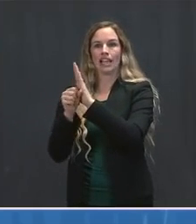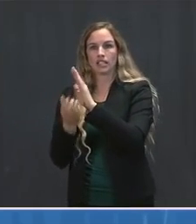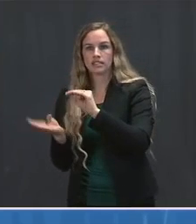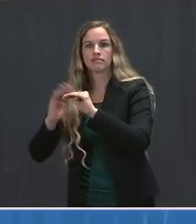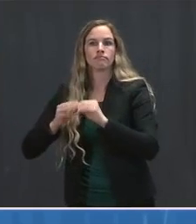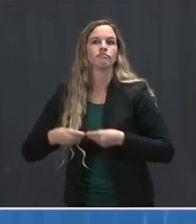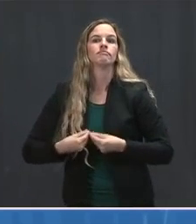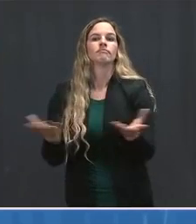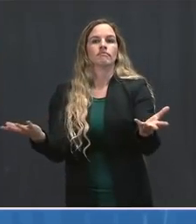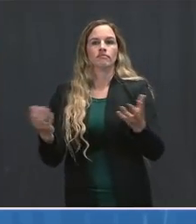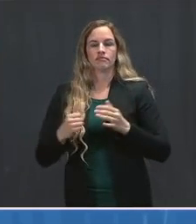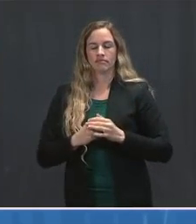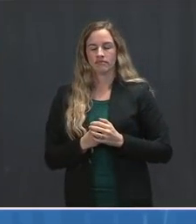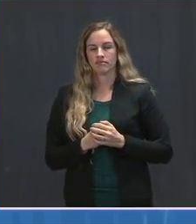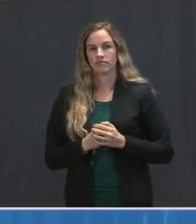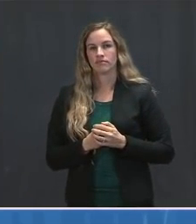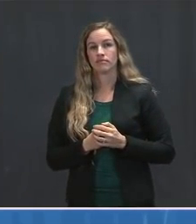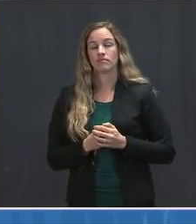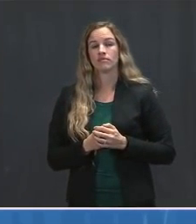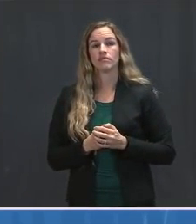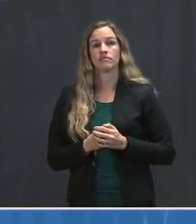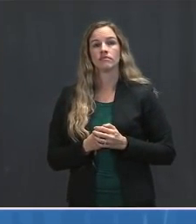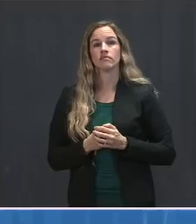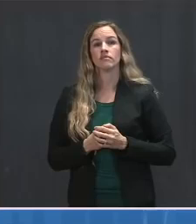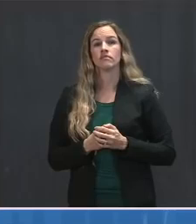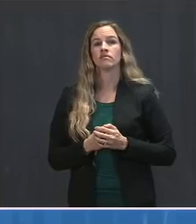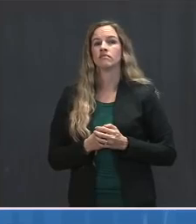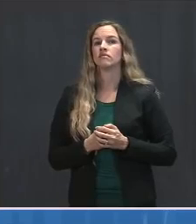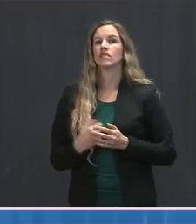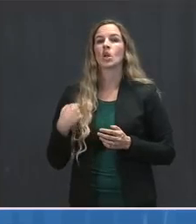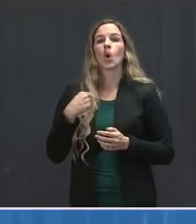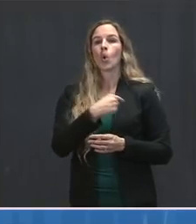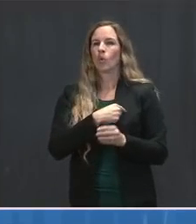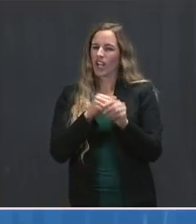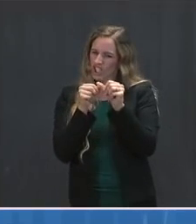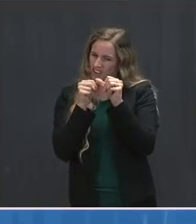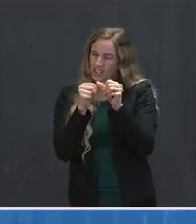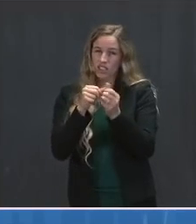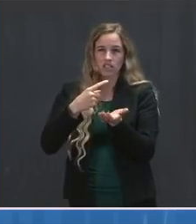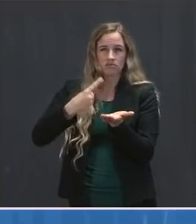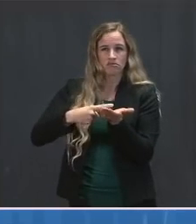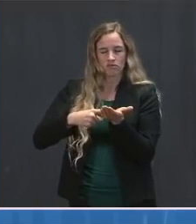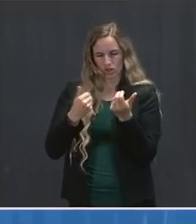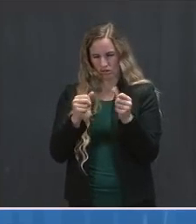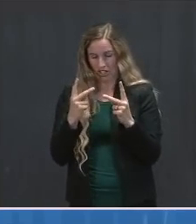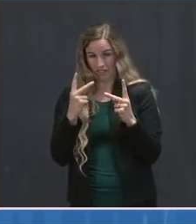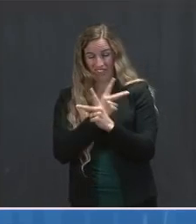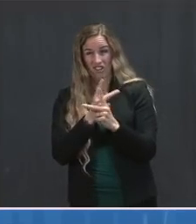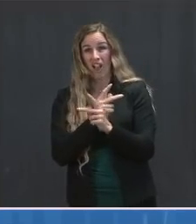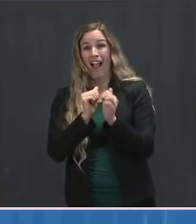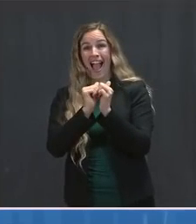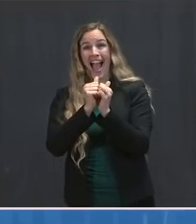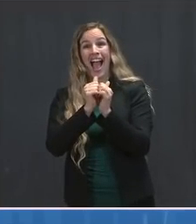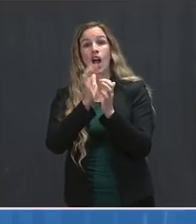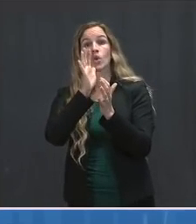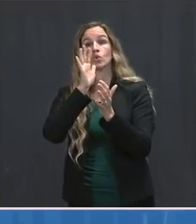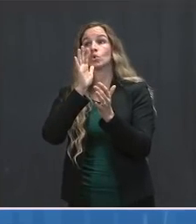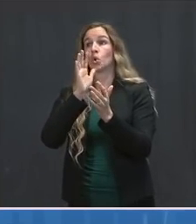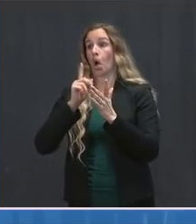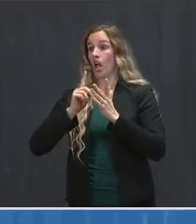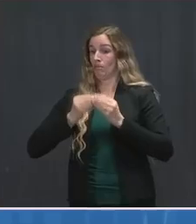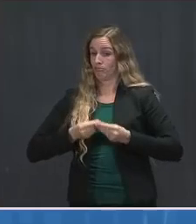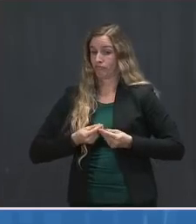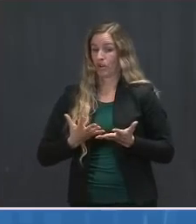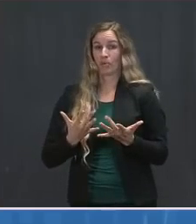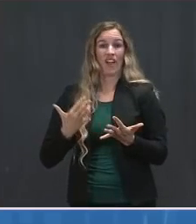are in constant conversation about an end-to-end, last-mile approach to getting vaccines in people's arms and